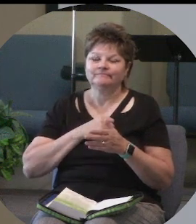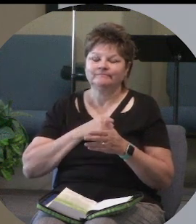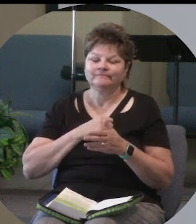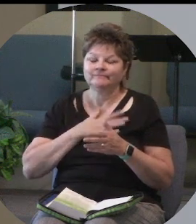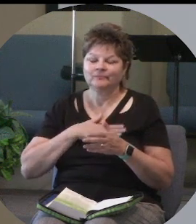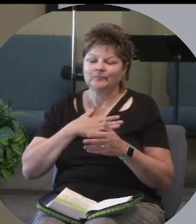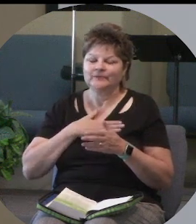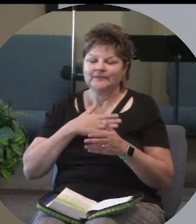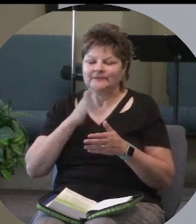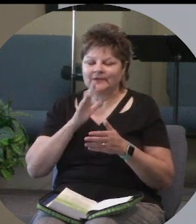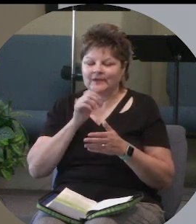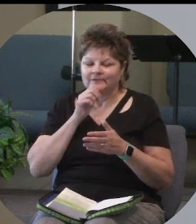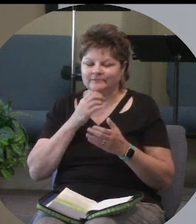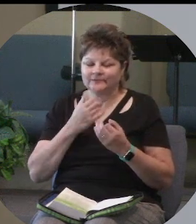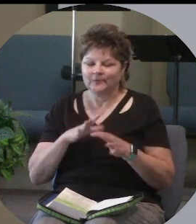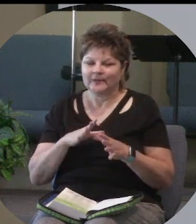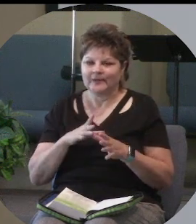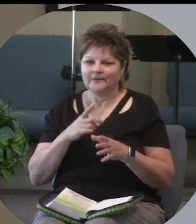there